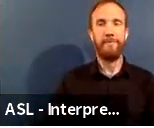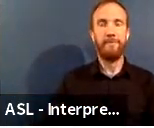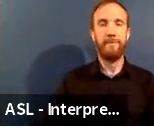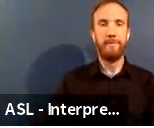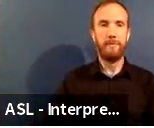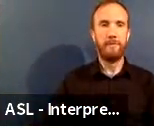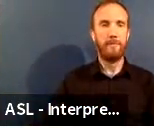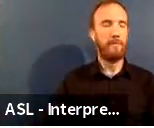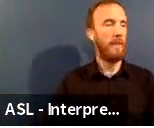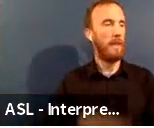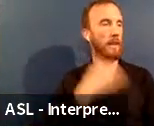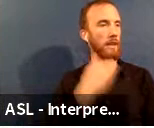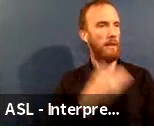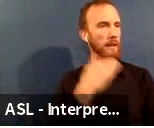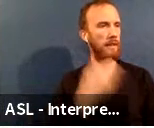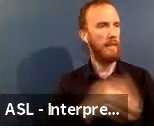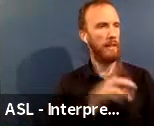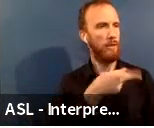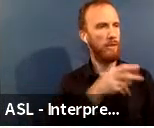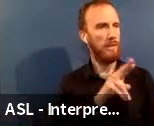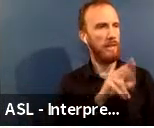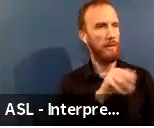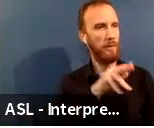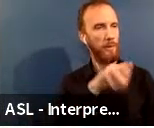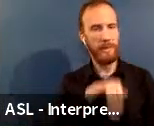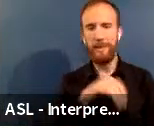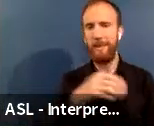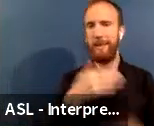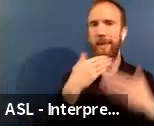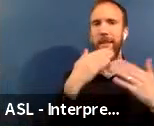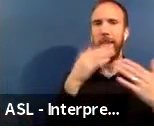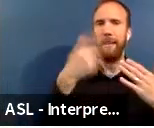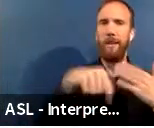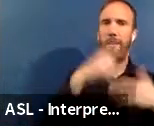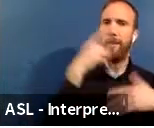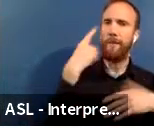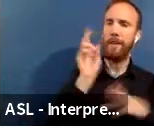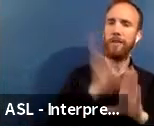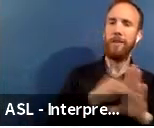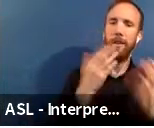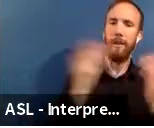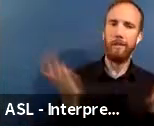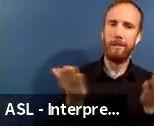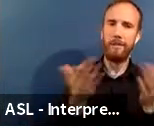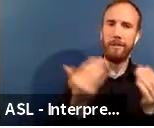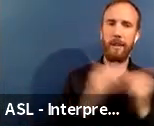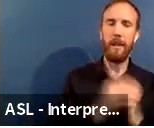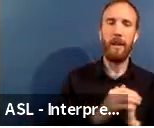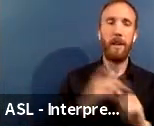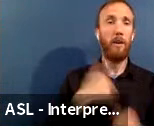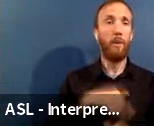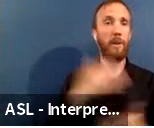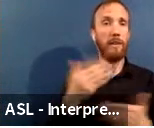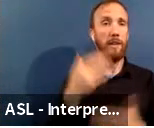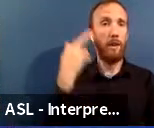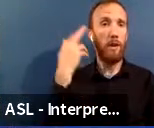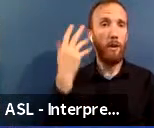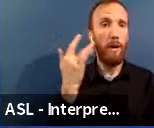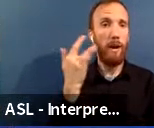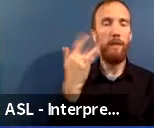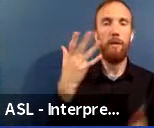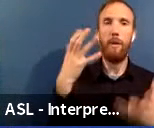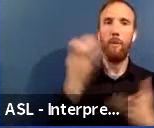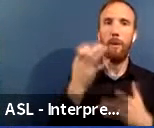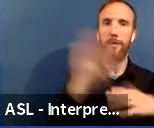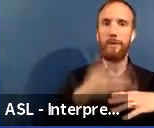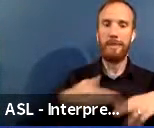Thank you, Dr. Sweeney, and thank you all for taking the time to join us today. We are here in an effort for increased transparency in a